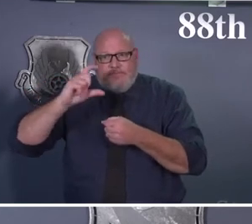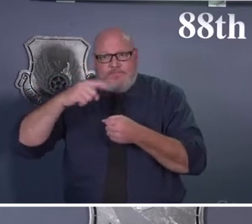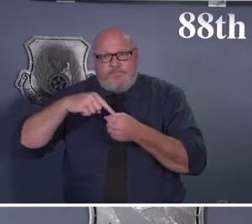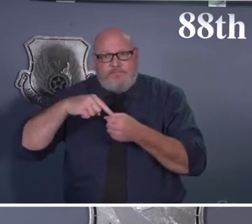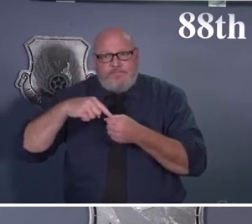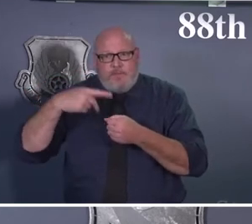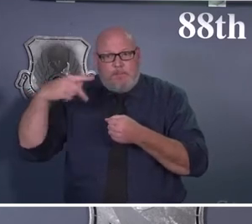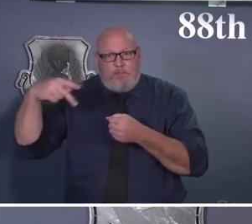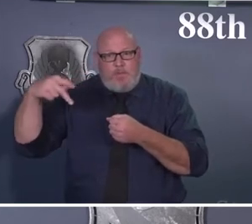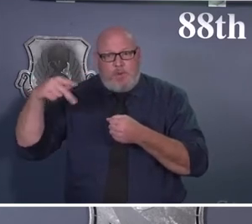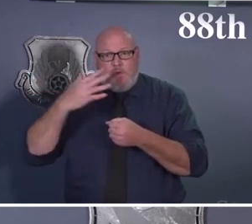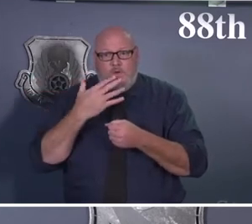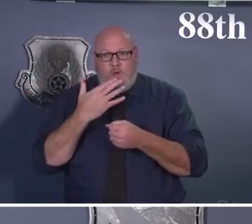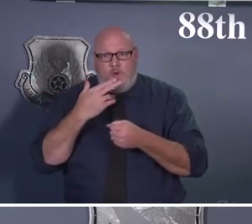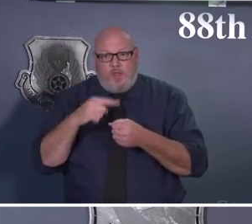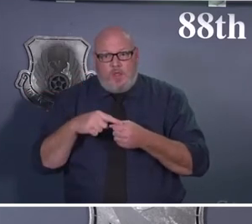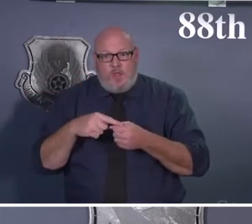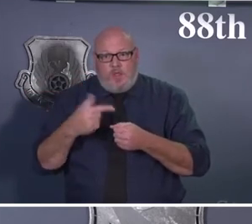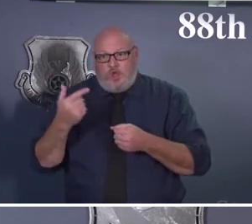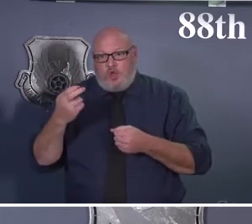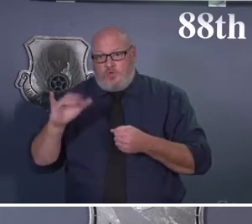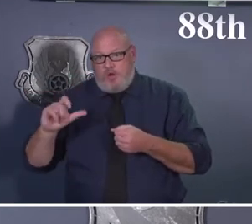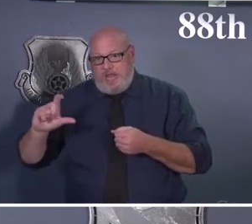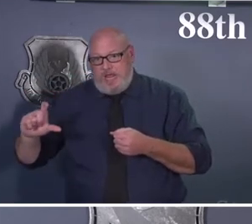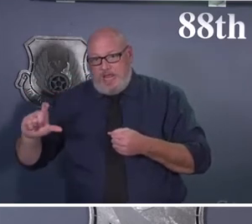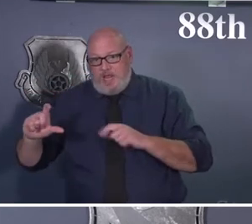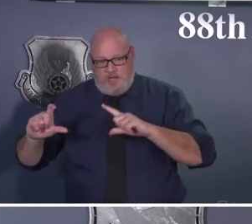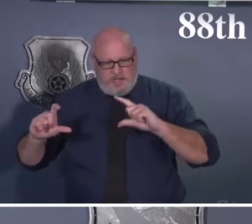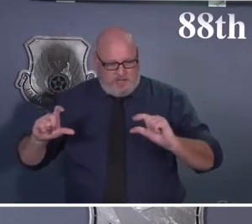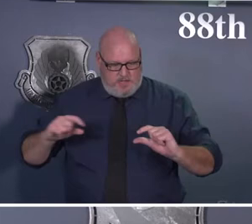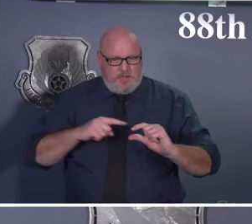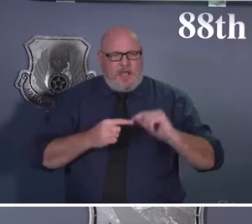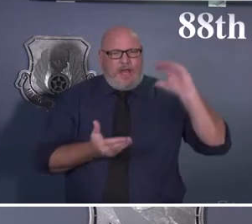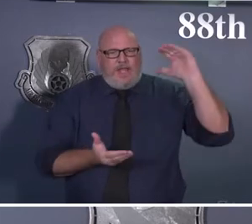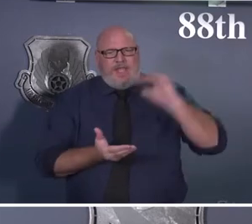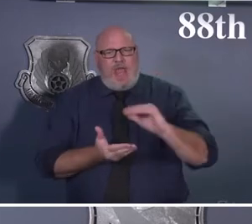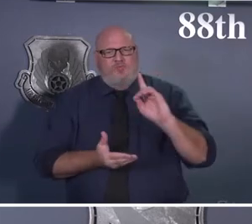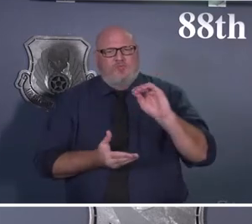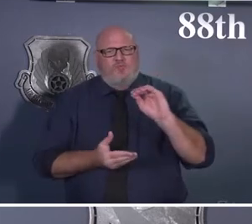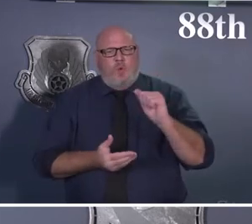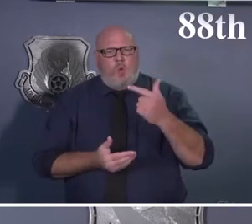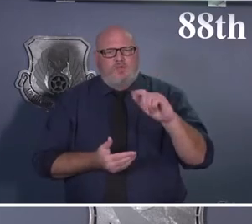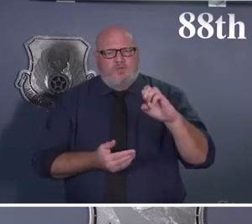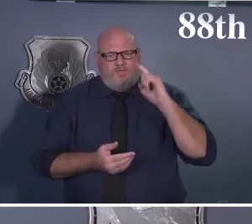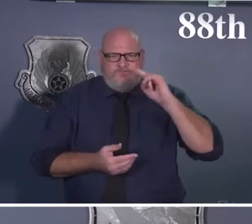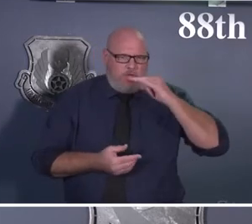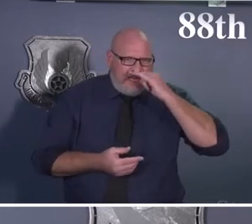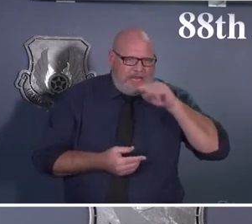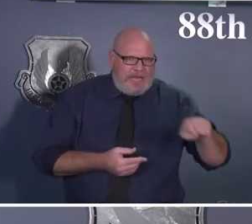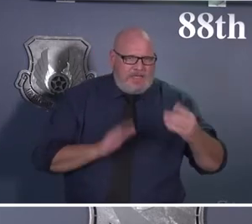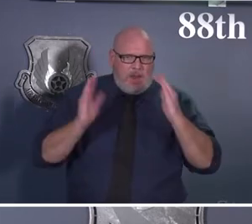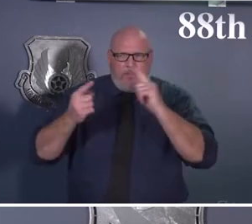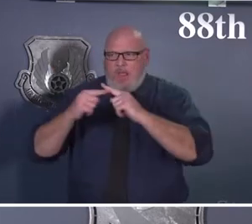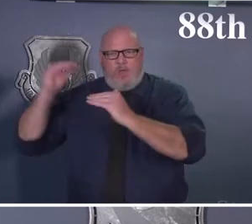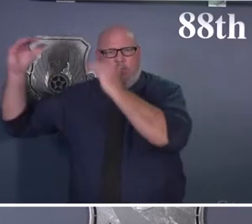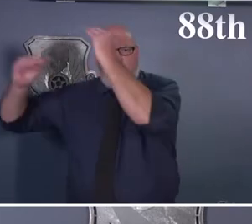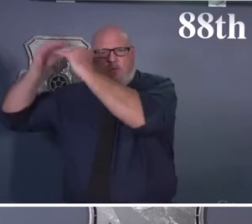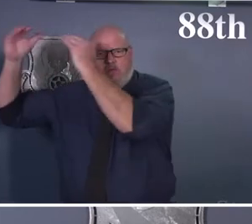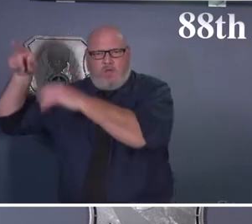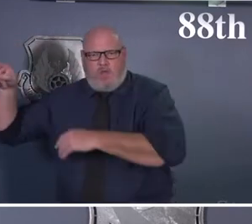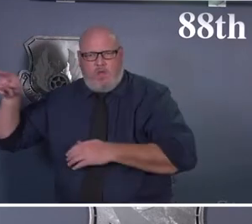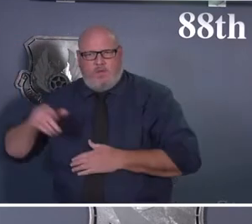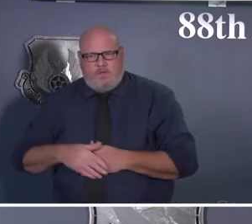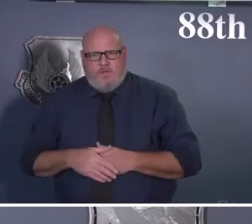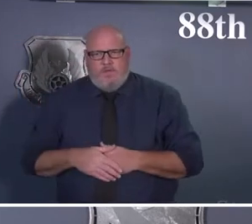of the of the Pfizer vaccine. Unfortunately, the Grey Caps are just not available to us now. So that is the why of the